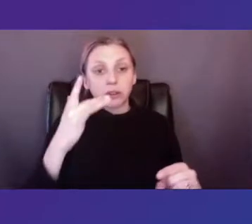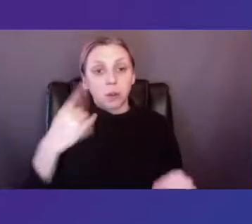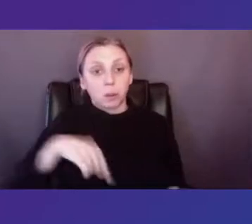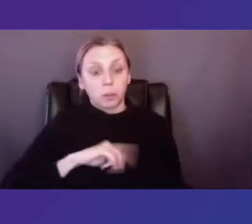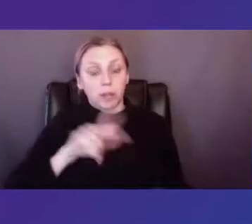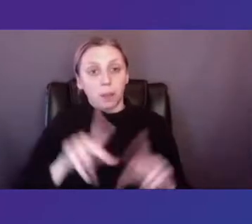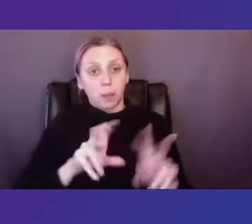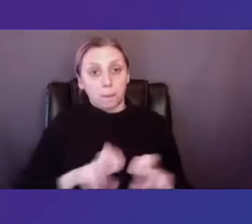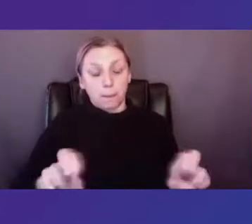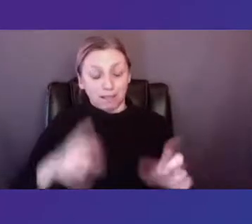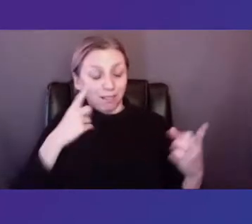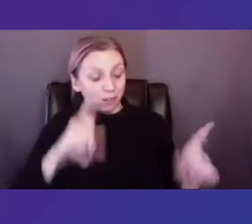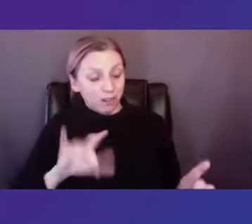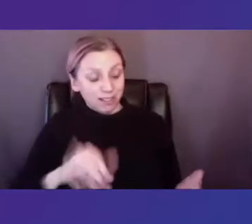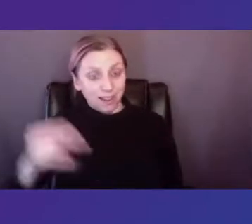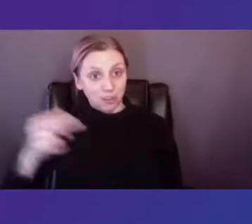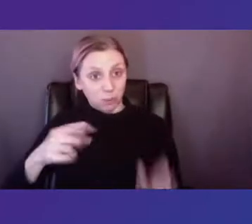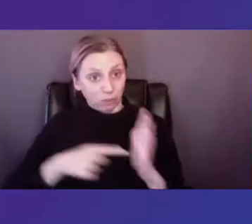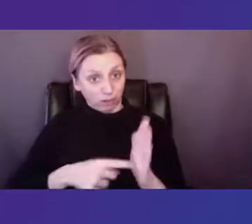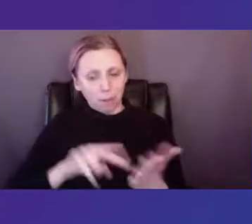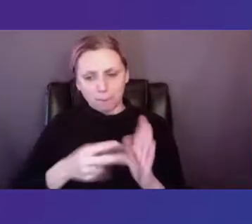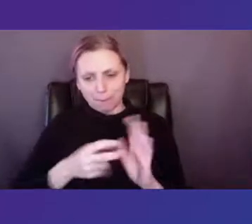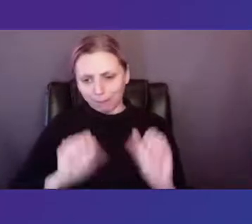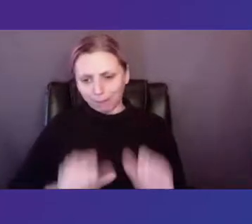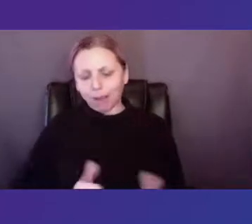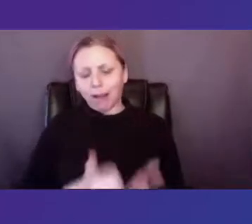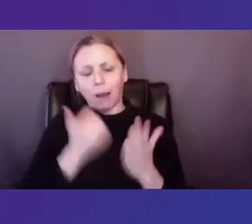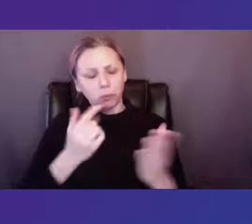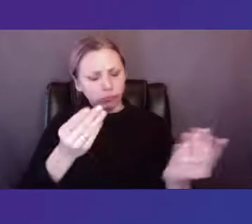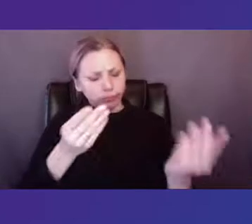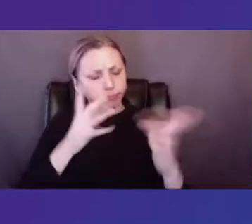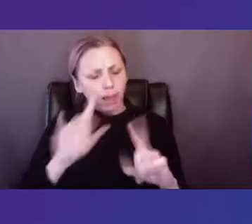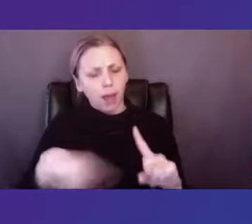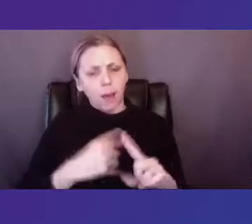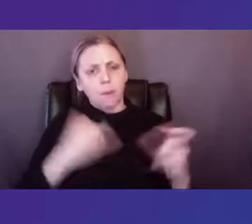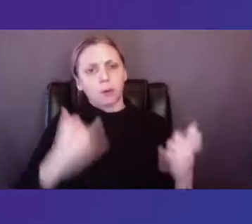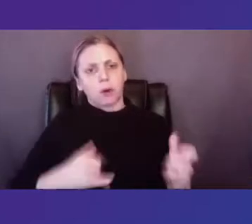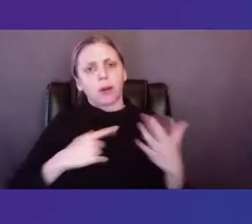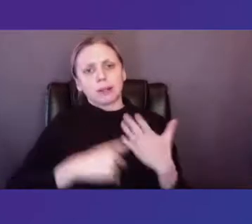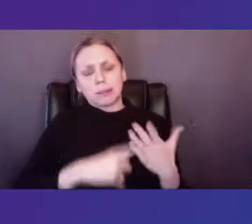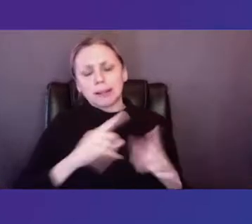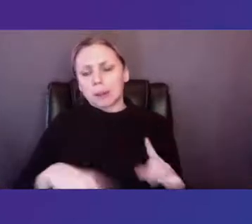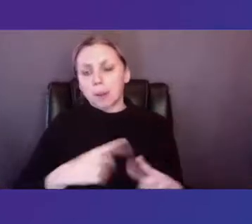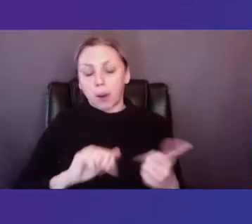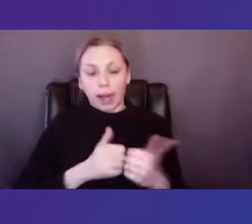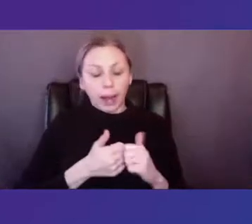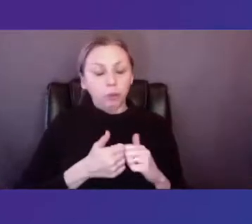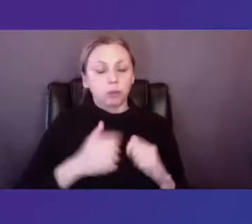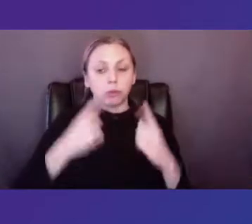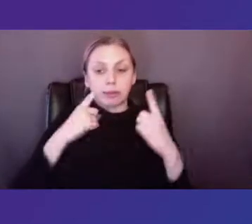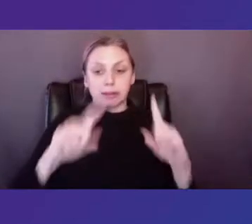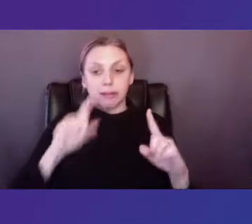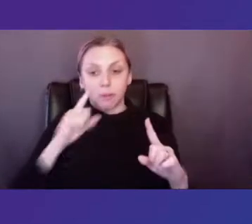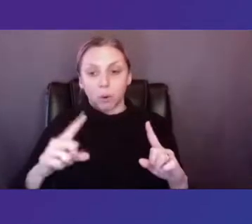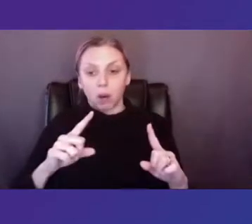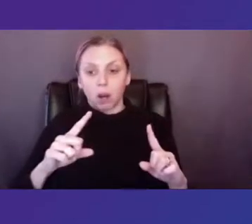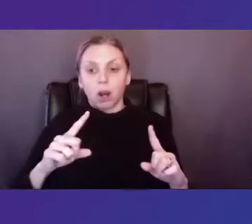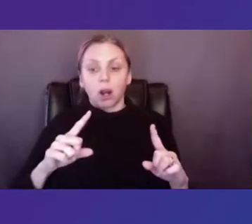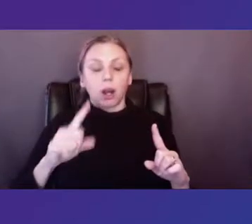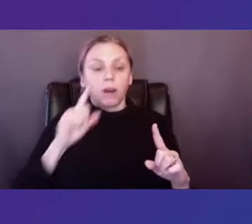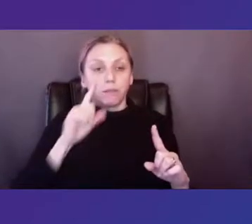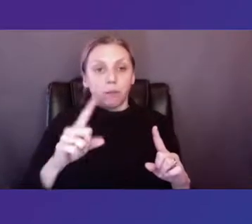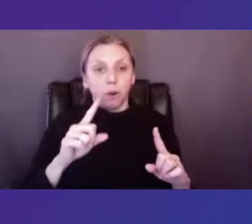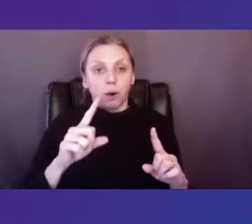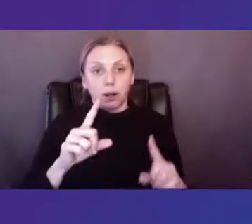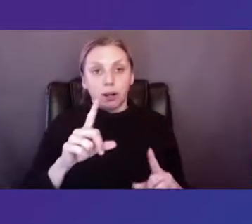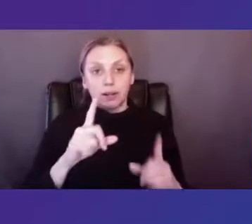historical examples can help inform current debates on how to achieve distributional equity and repair wealth